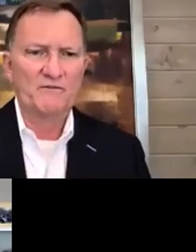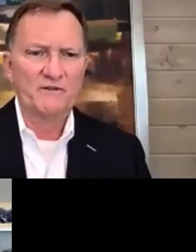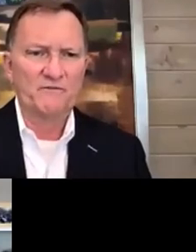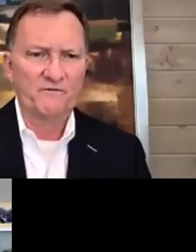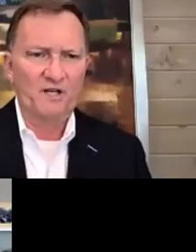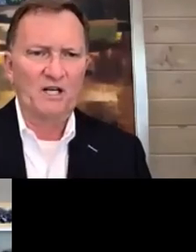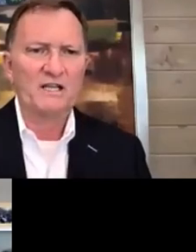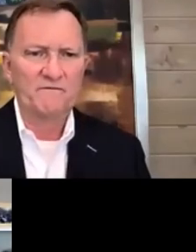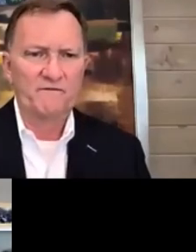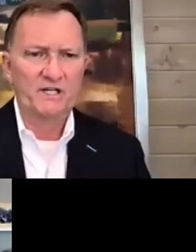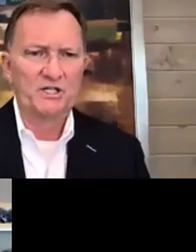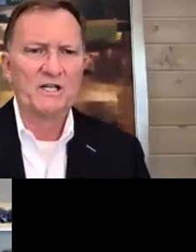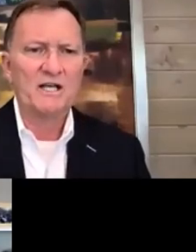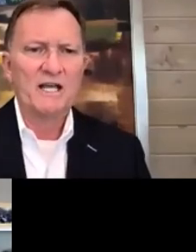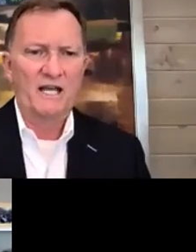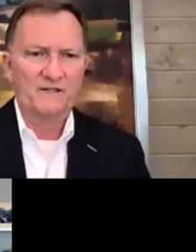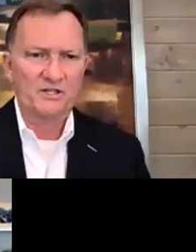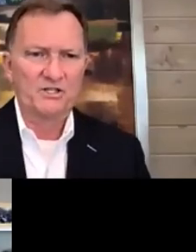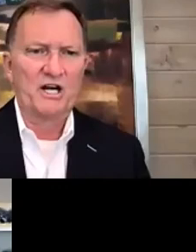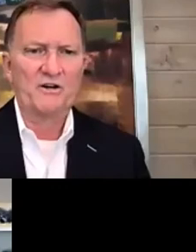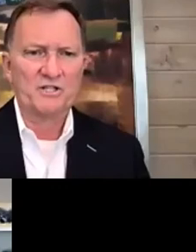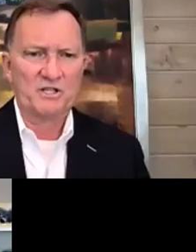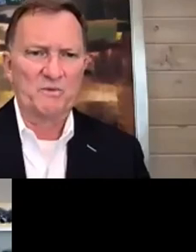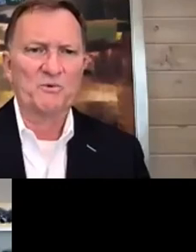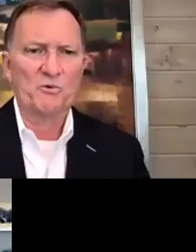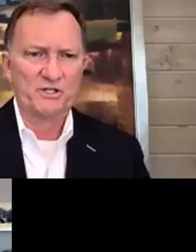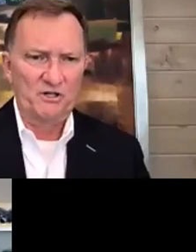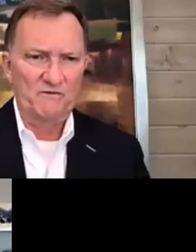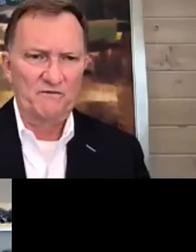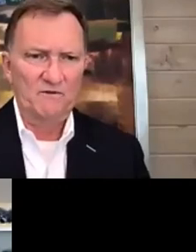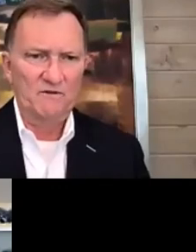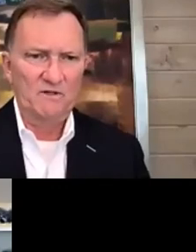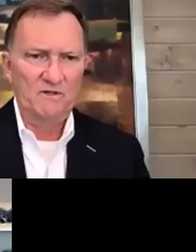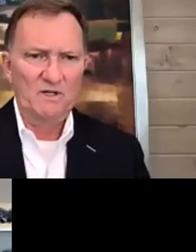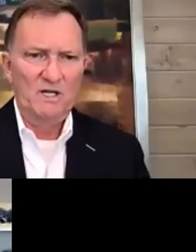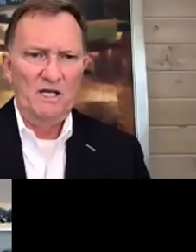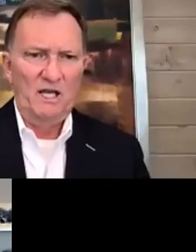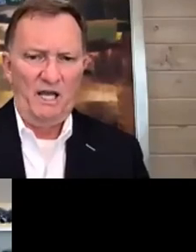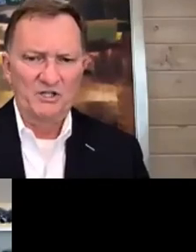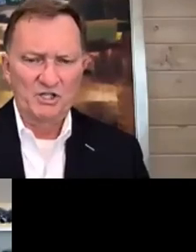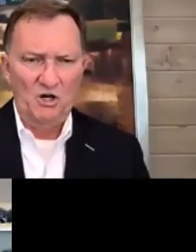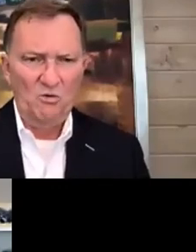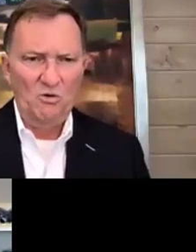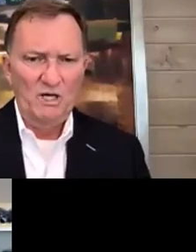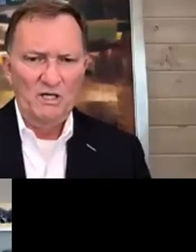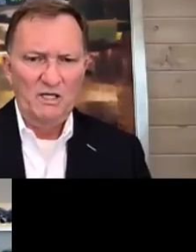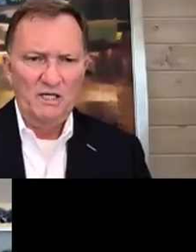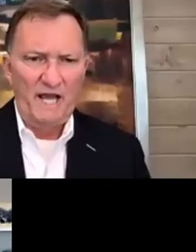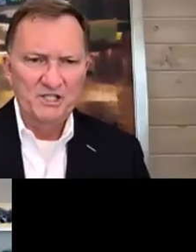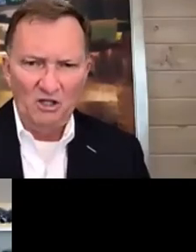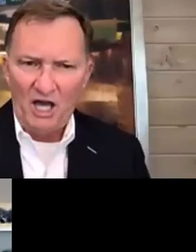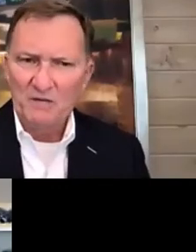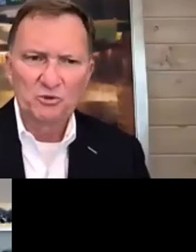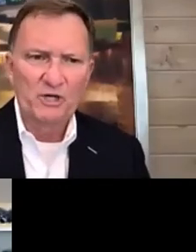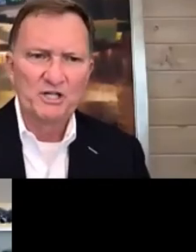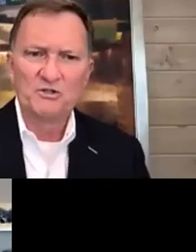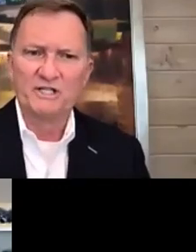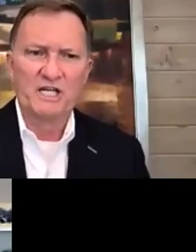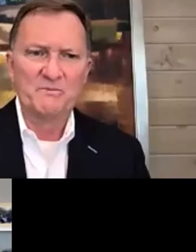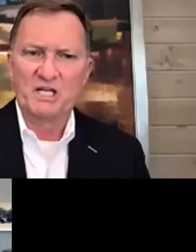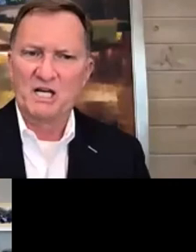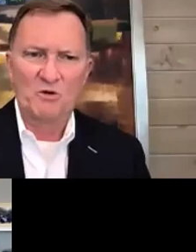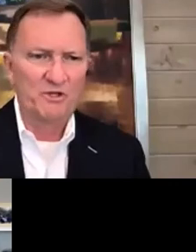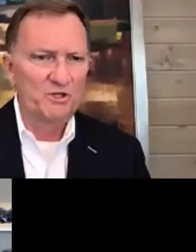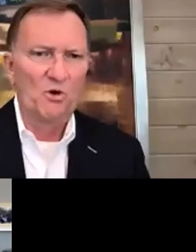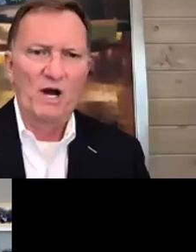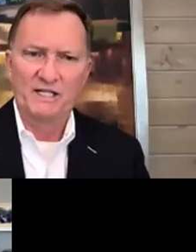of fulfilling the vision and the desires of the people we serve. And so, that's a lot of pressure on